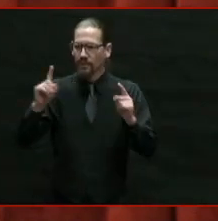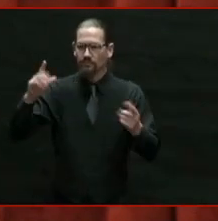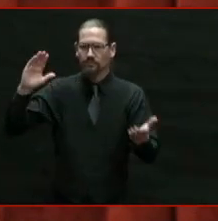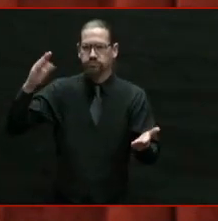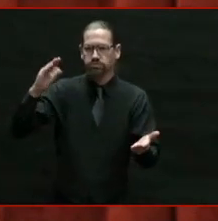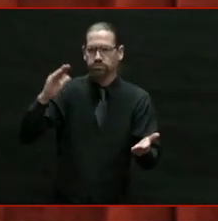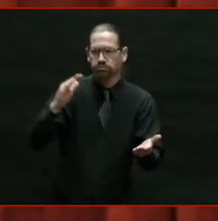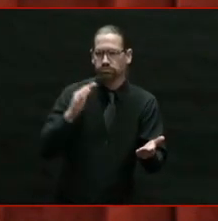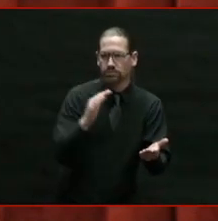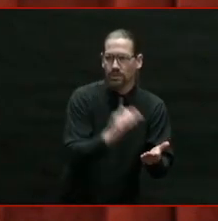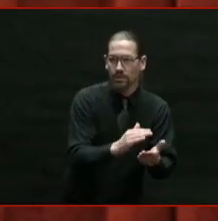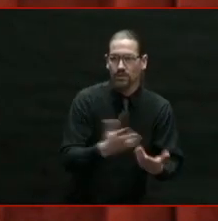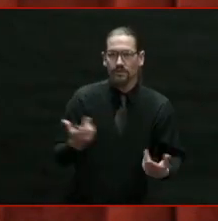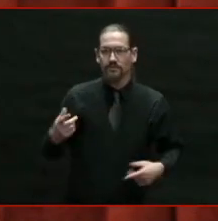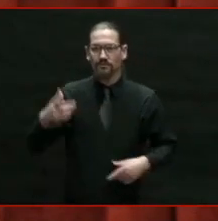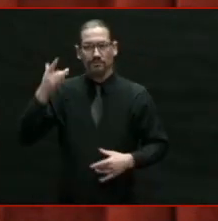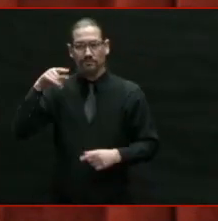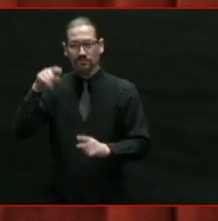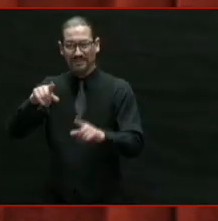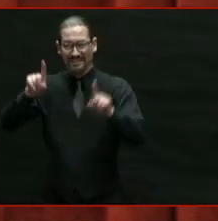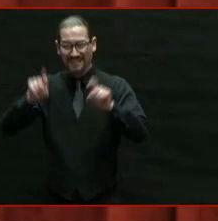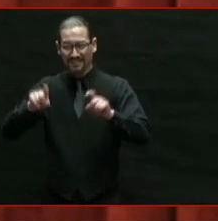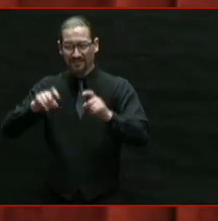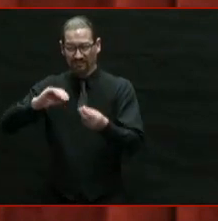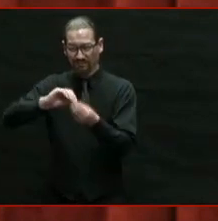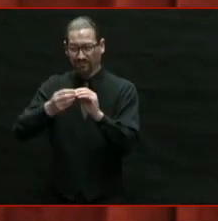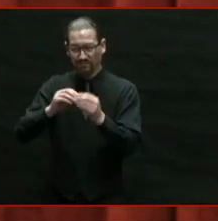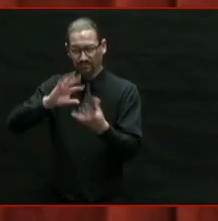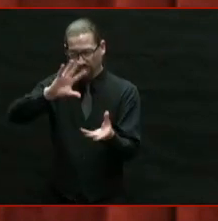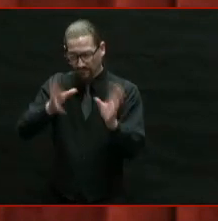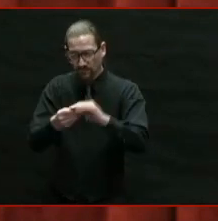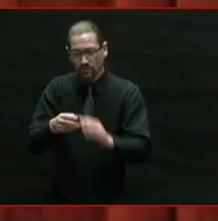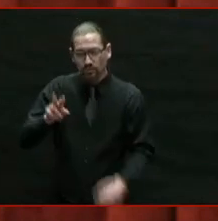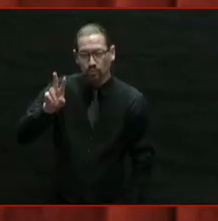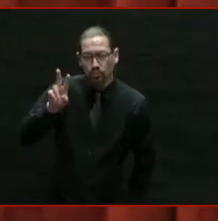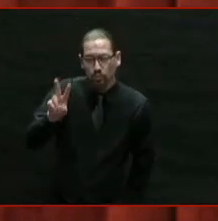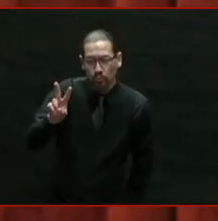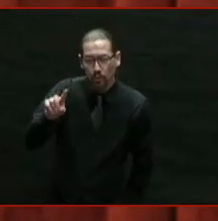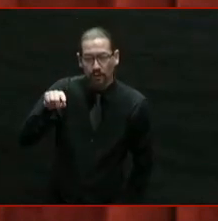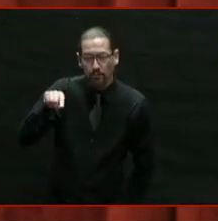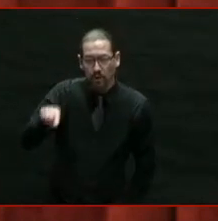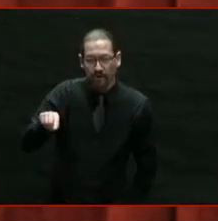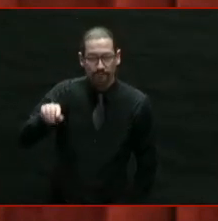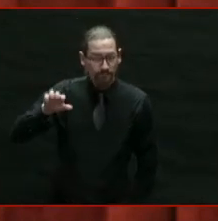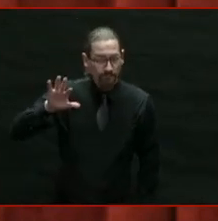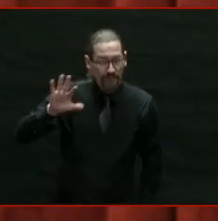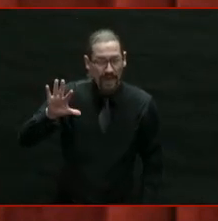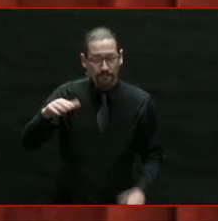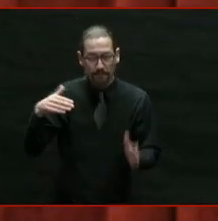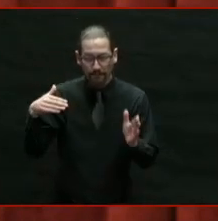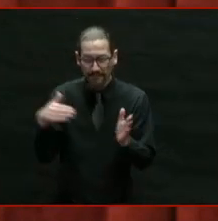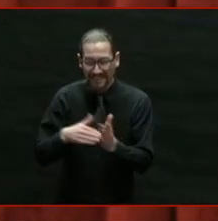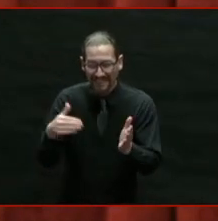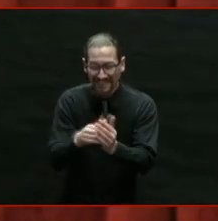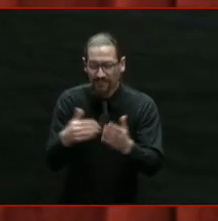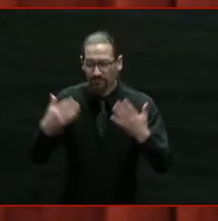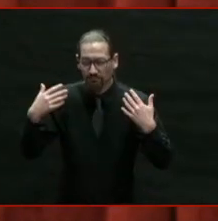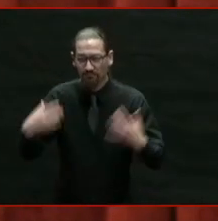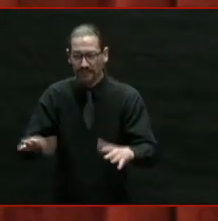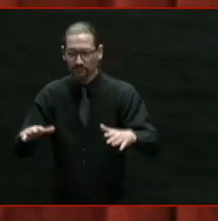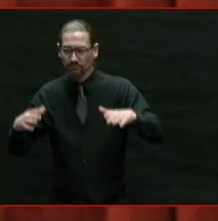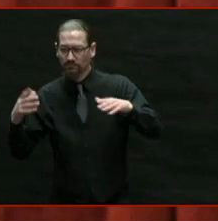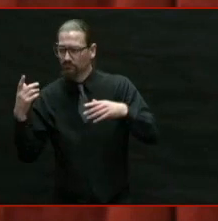million tests and administered over 100,000 vaccines. So by